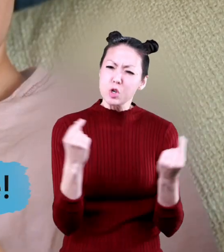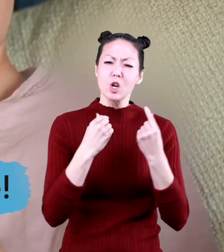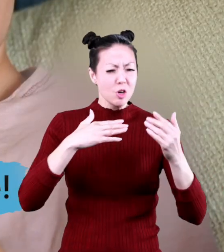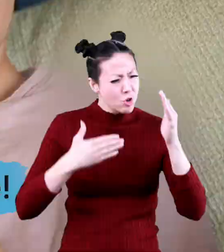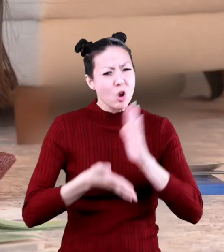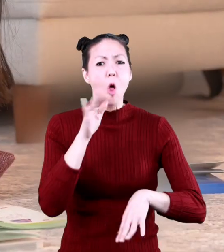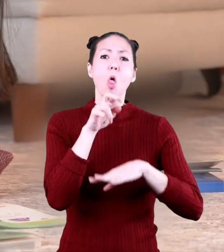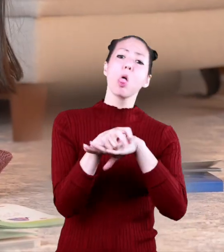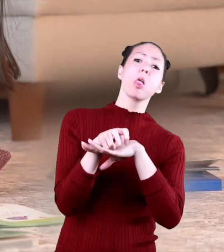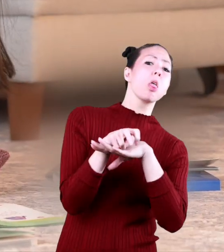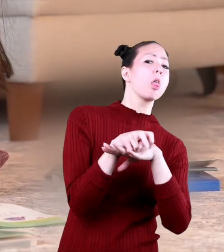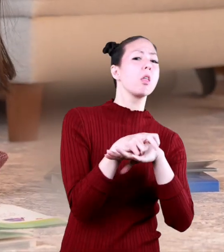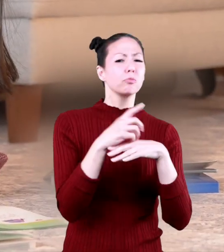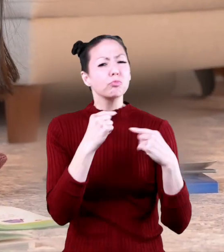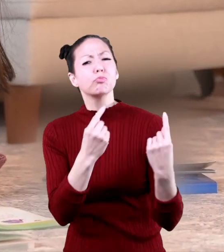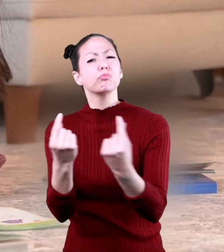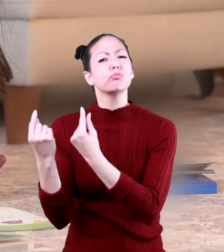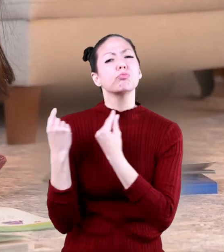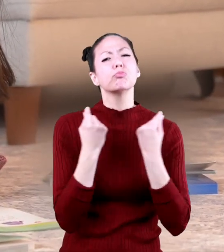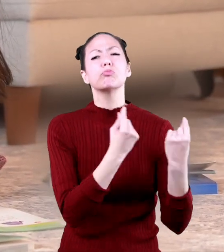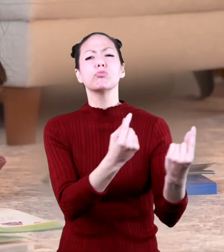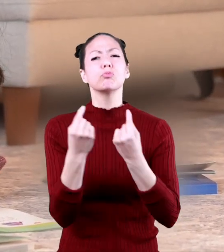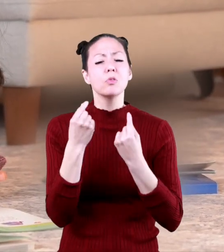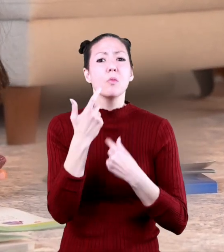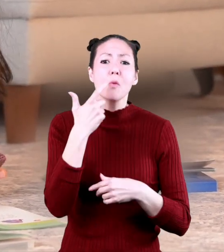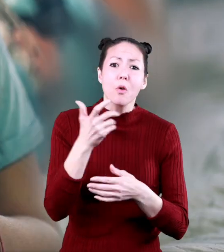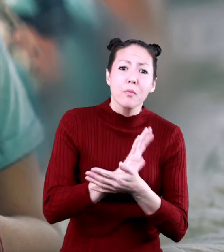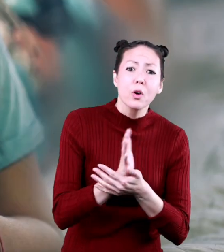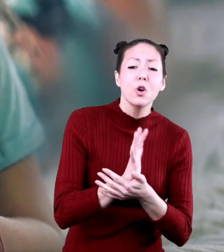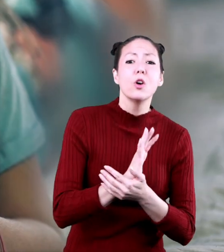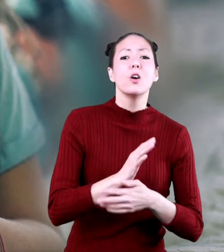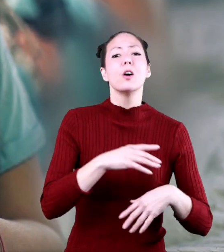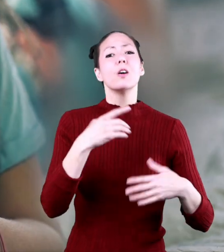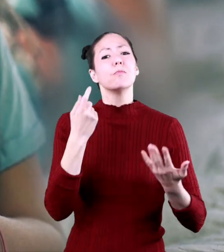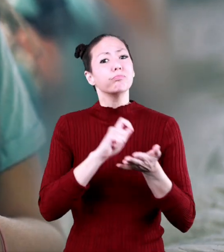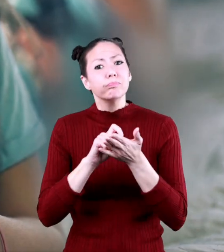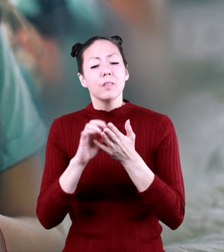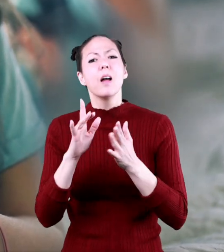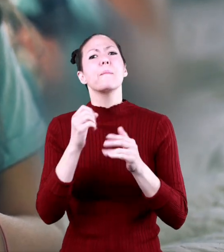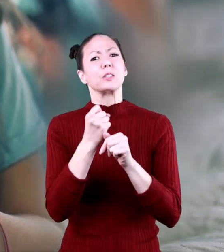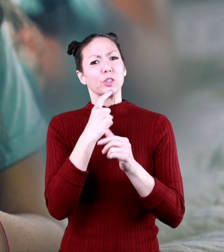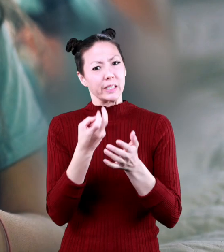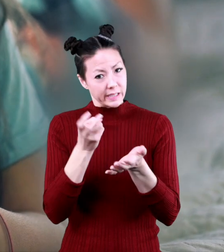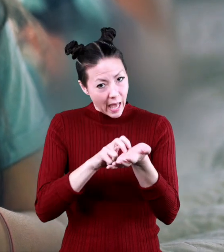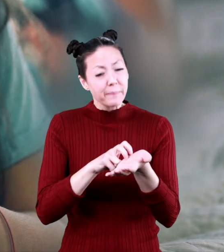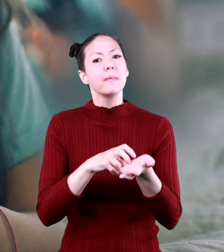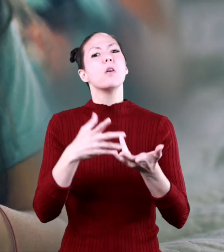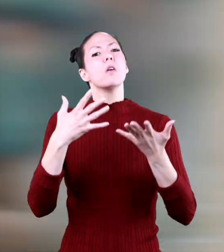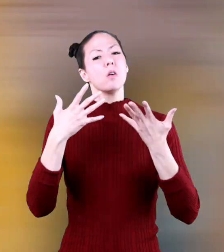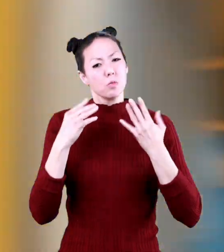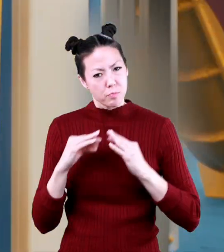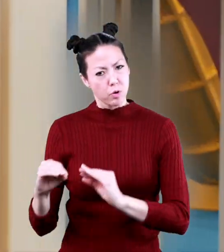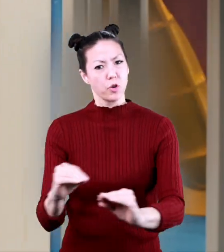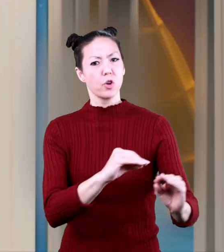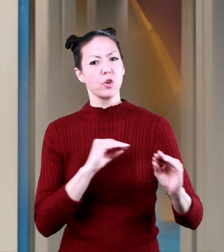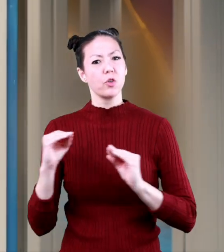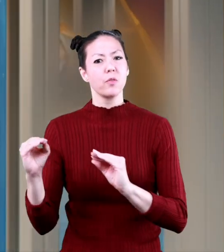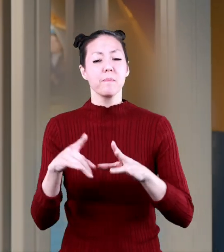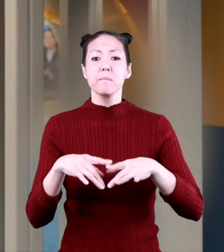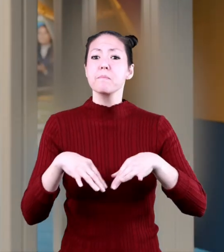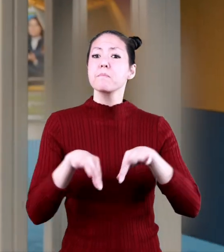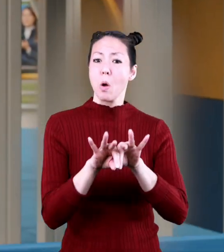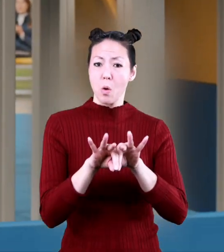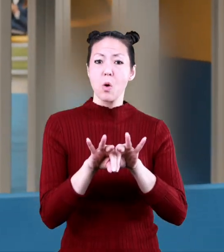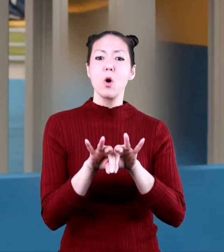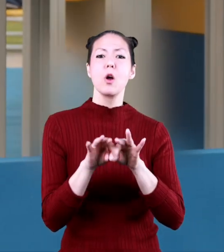sometimes when we are doing homework or watching a screen you might forget to get up and move around it is important to